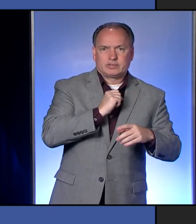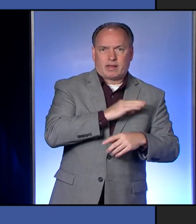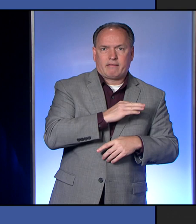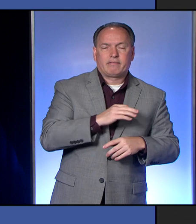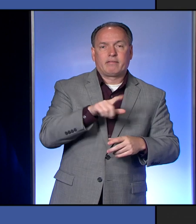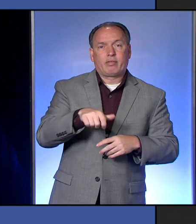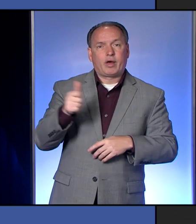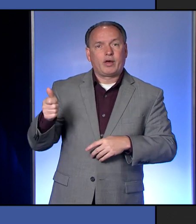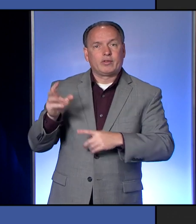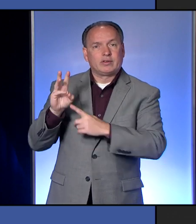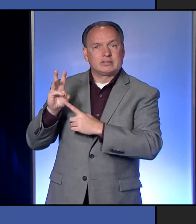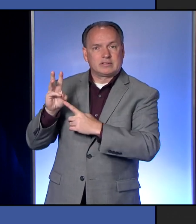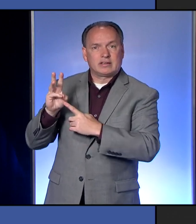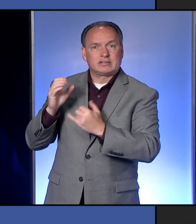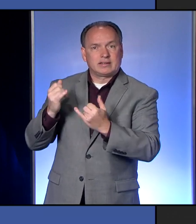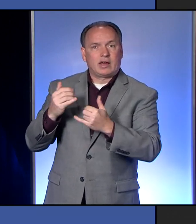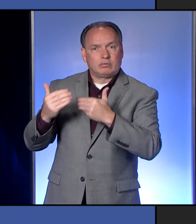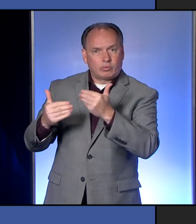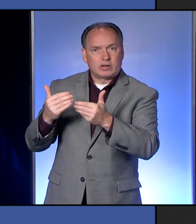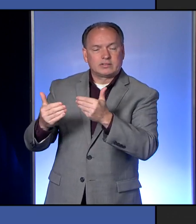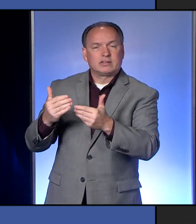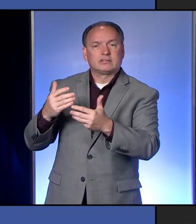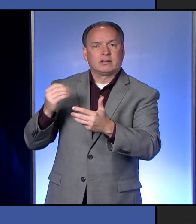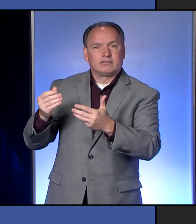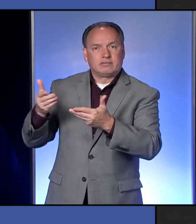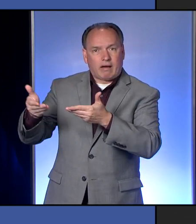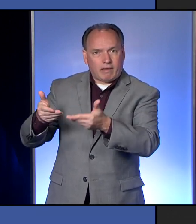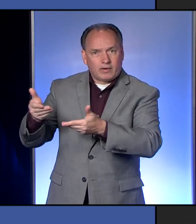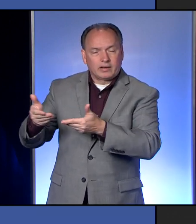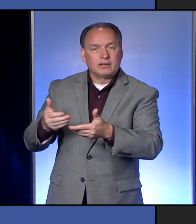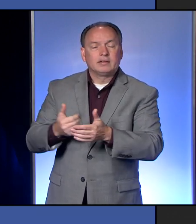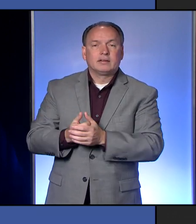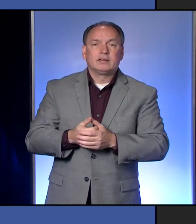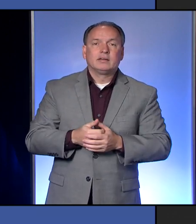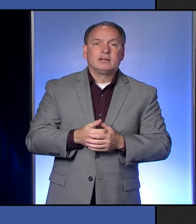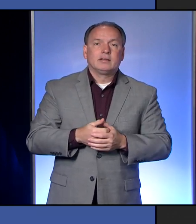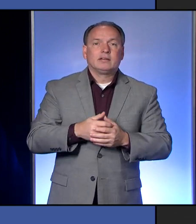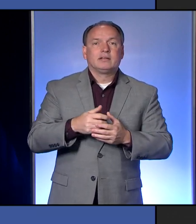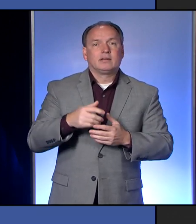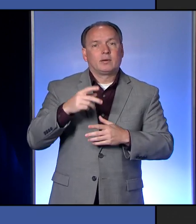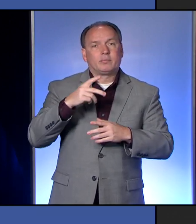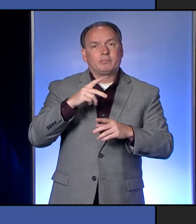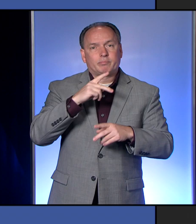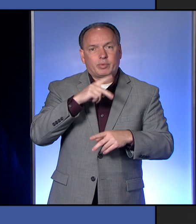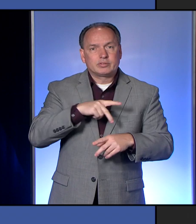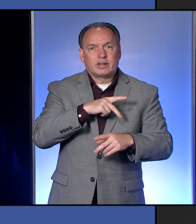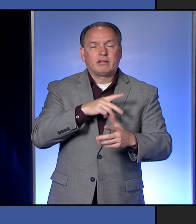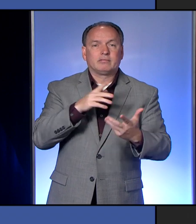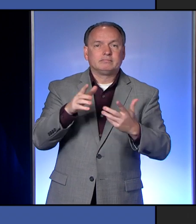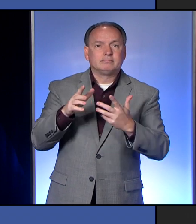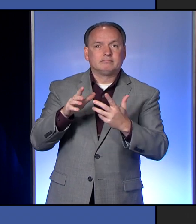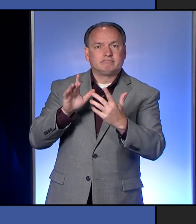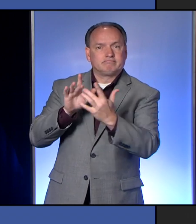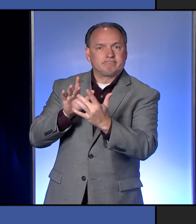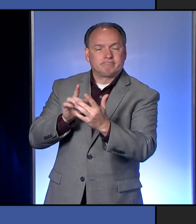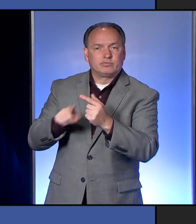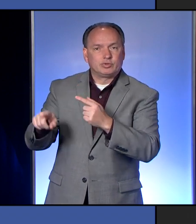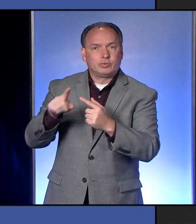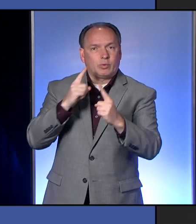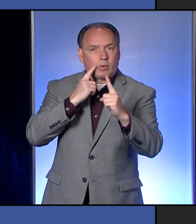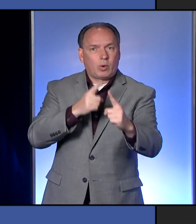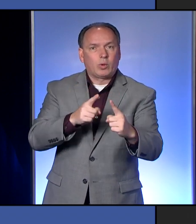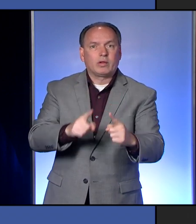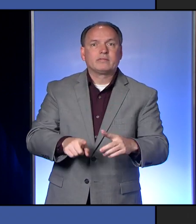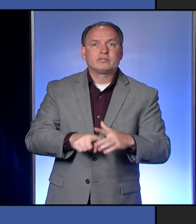Another six are in process of being notified of hire. And personnel processes are occurring for these six with a goal of start